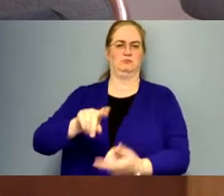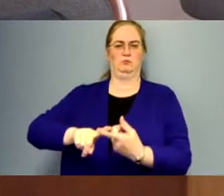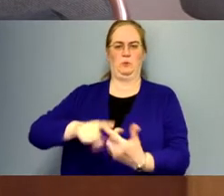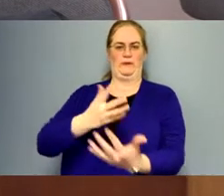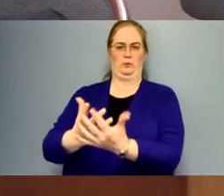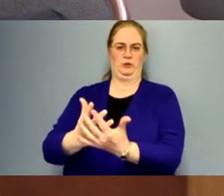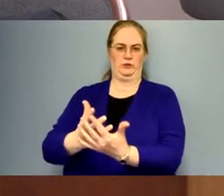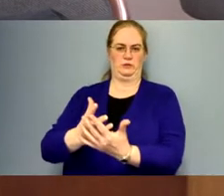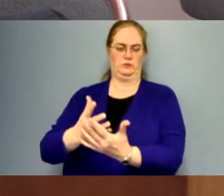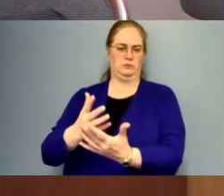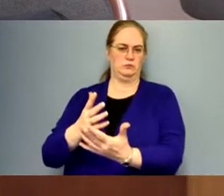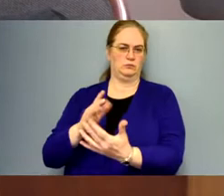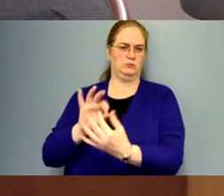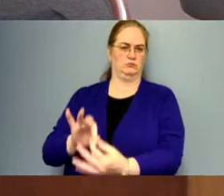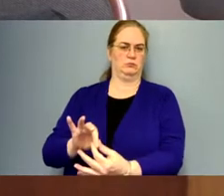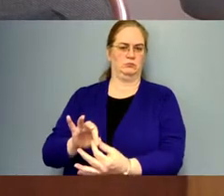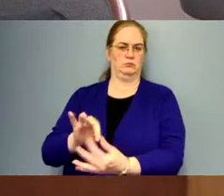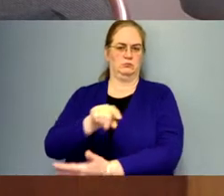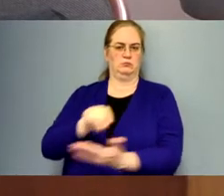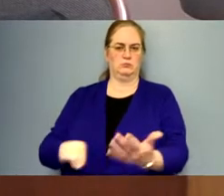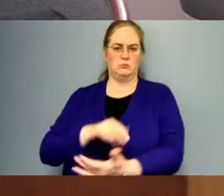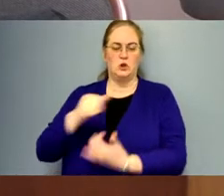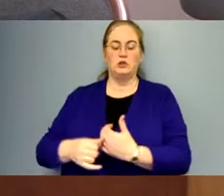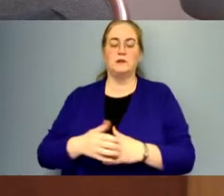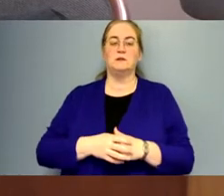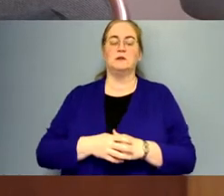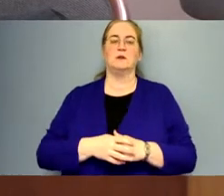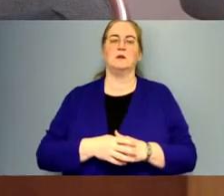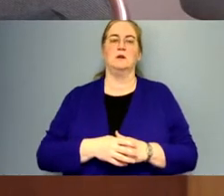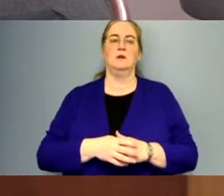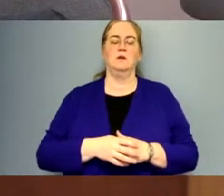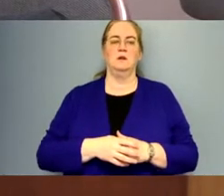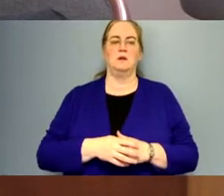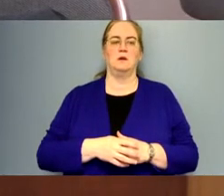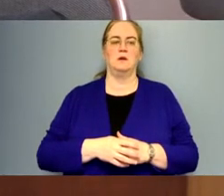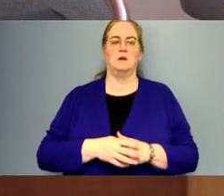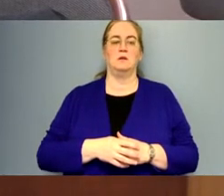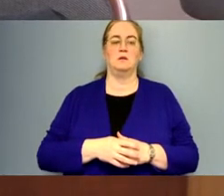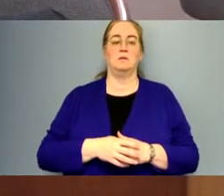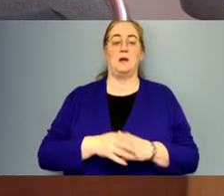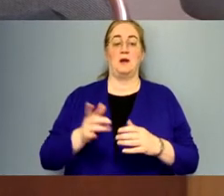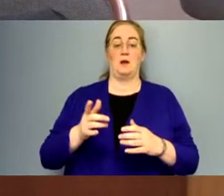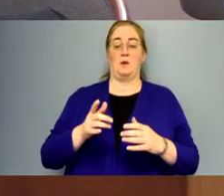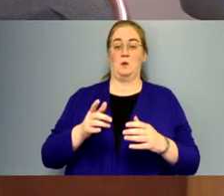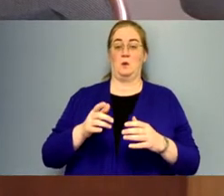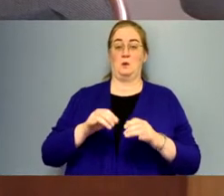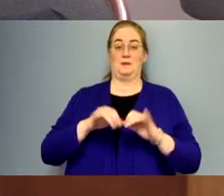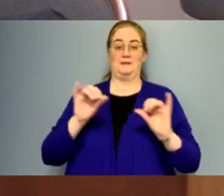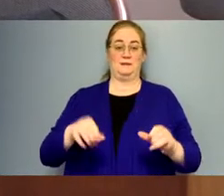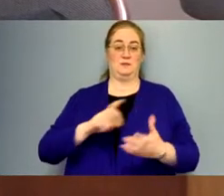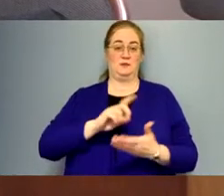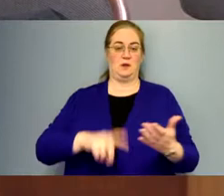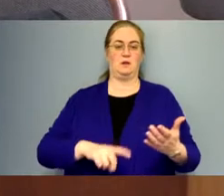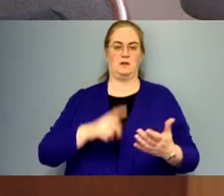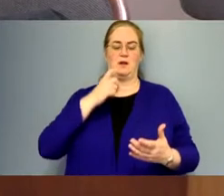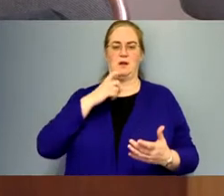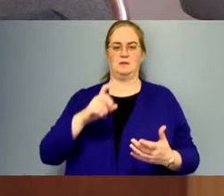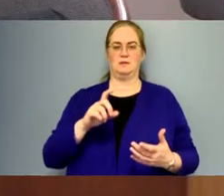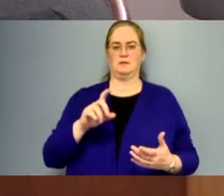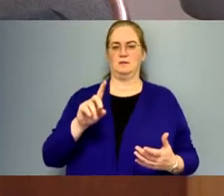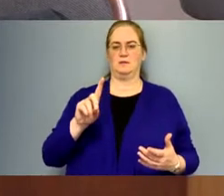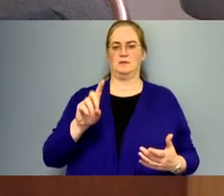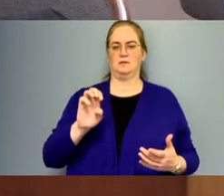on, uh, these projects. Um, the way the system was designed, it was designed as a delegated design.